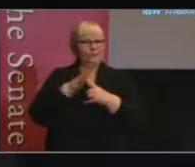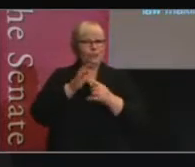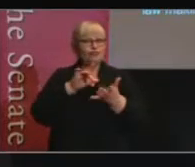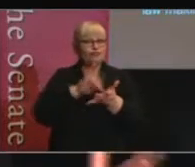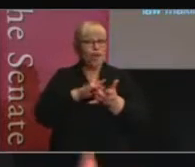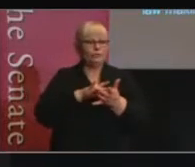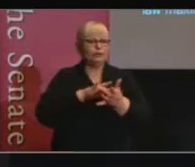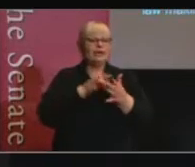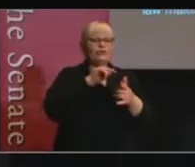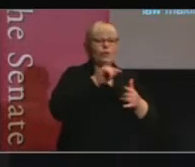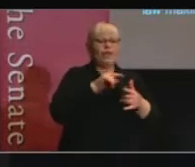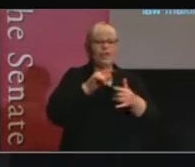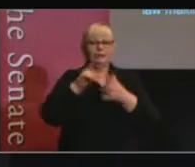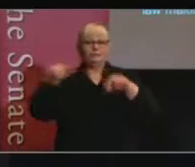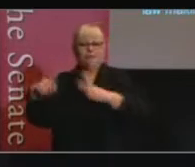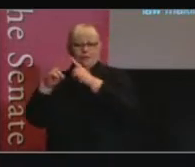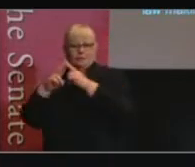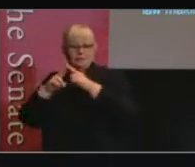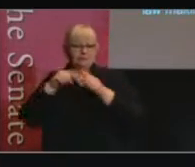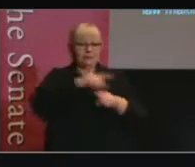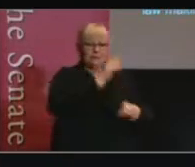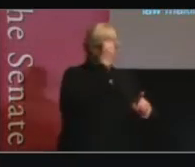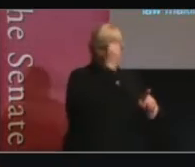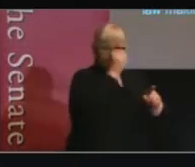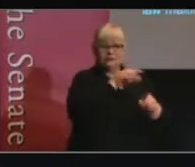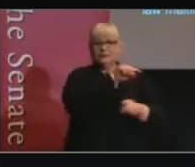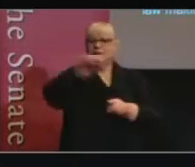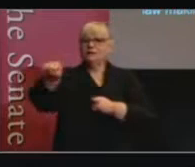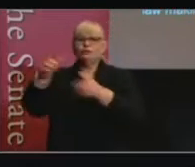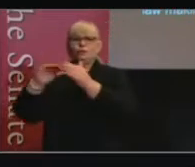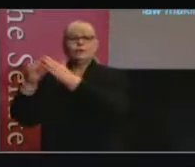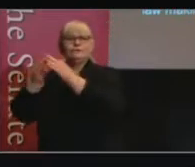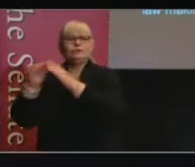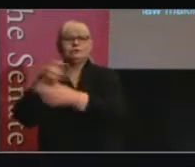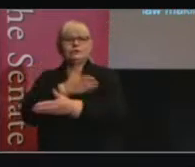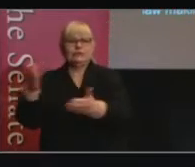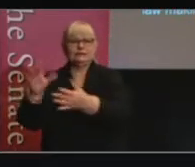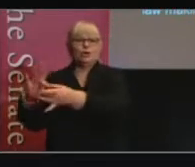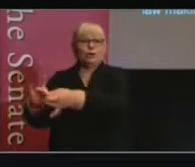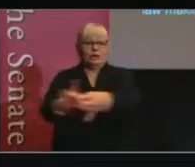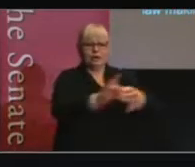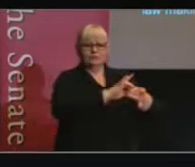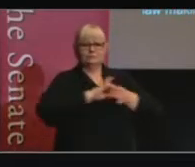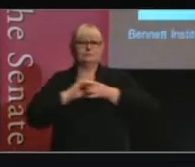our community to the parliament and enhancing our democracy through deliberative processes.